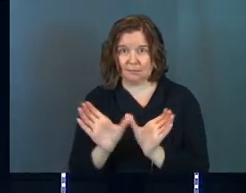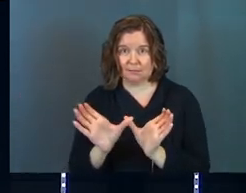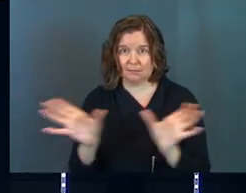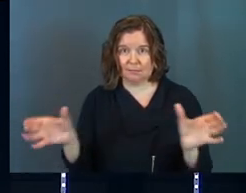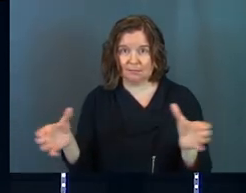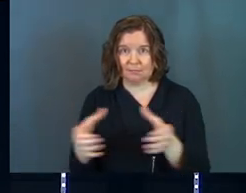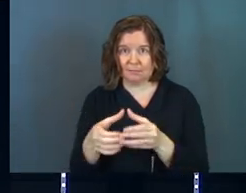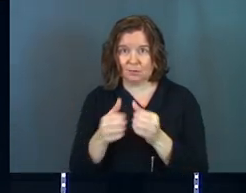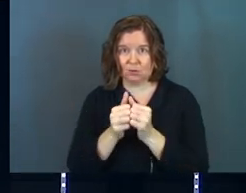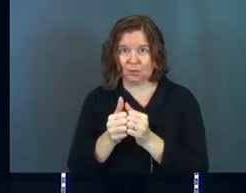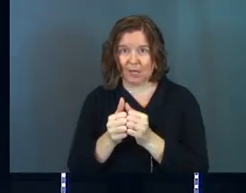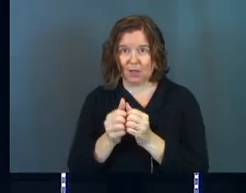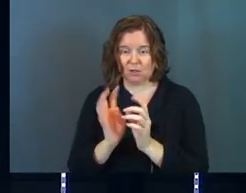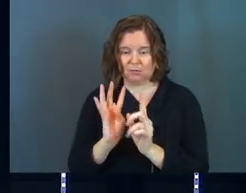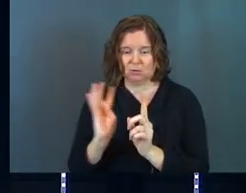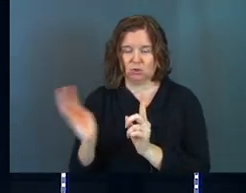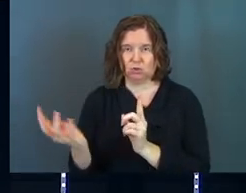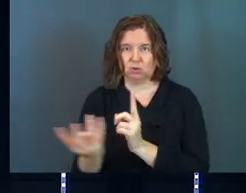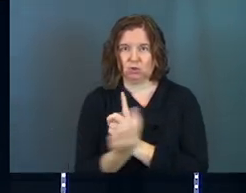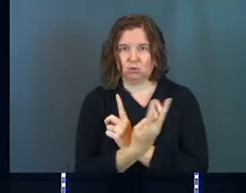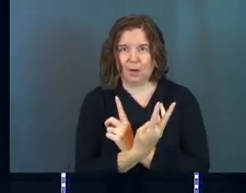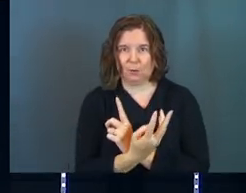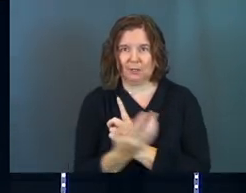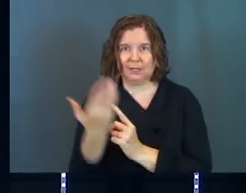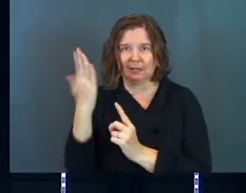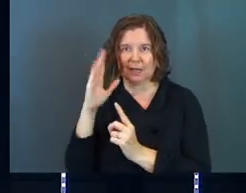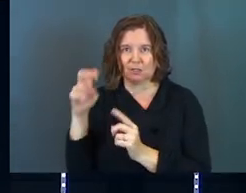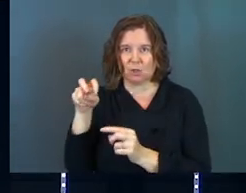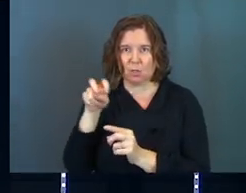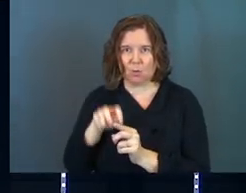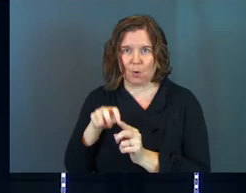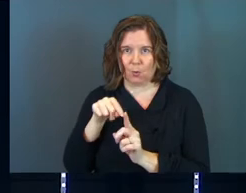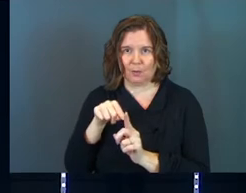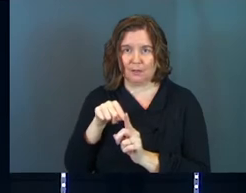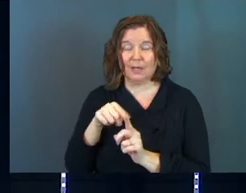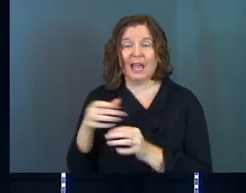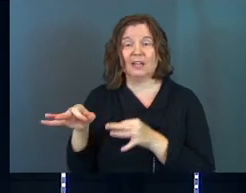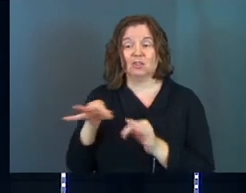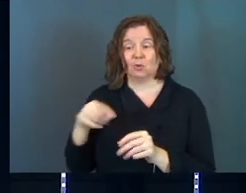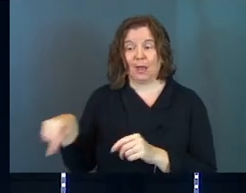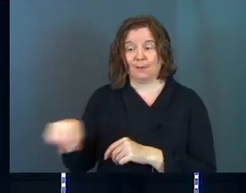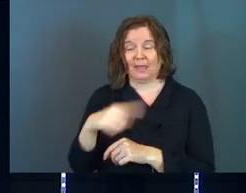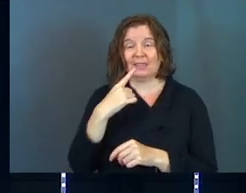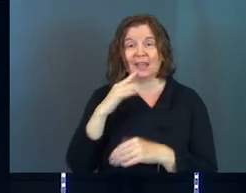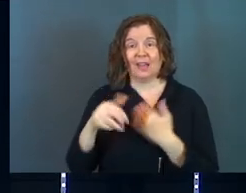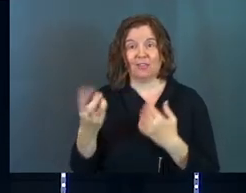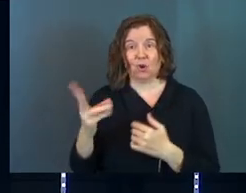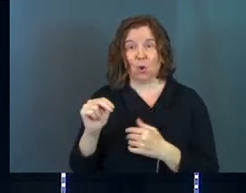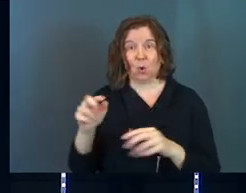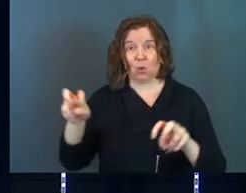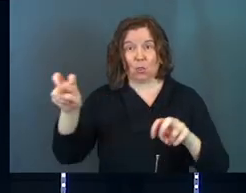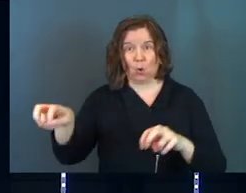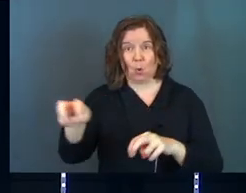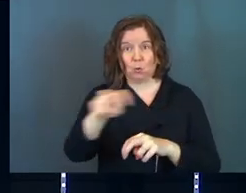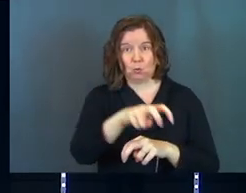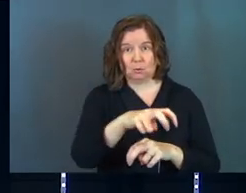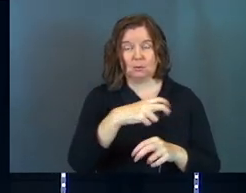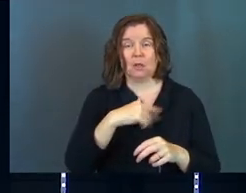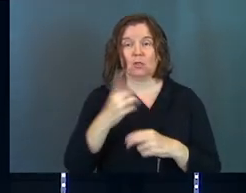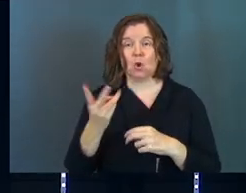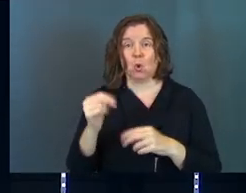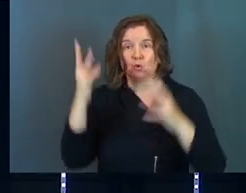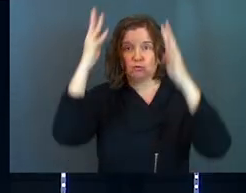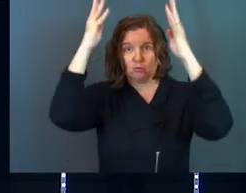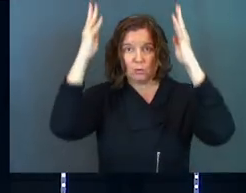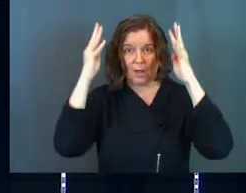all together there surrounding God's throne and it describes them and it says they all had their own thrones and they all had their